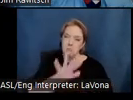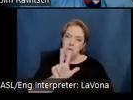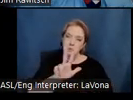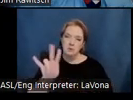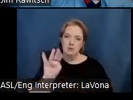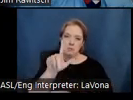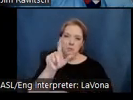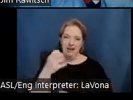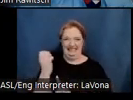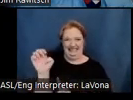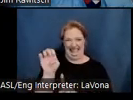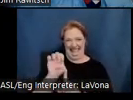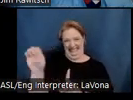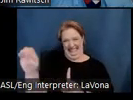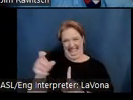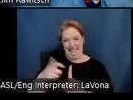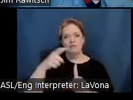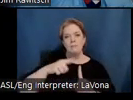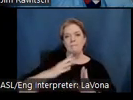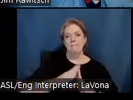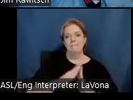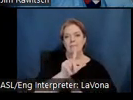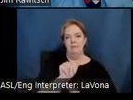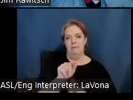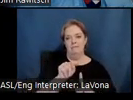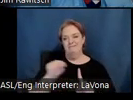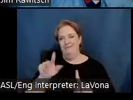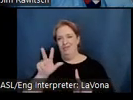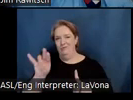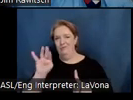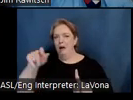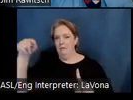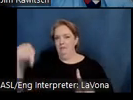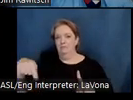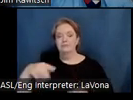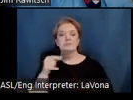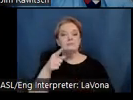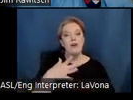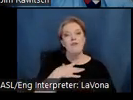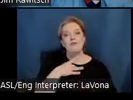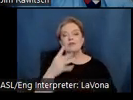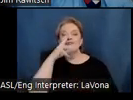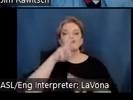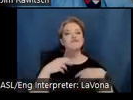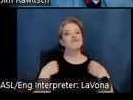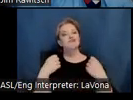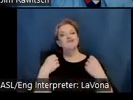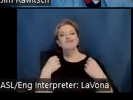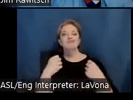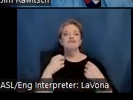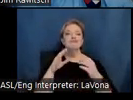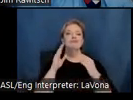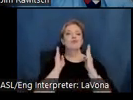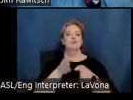of downtown Los Angeles. For devotees of roadside attractions along historic Route 66,